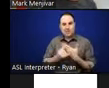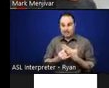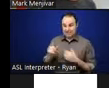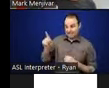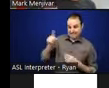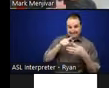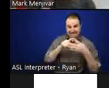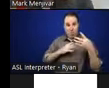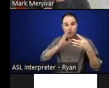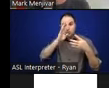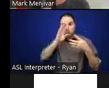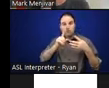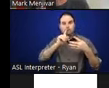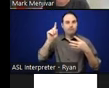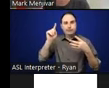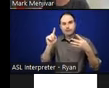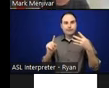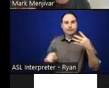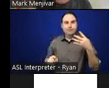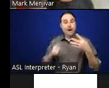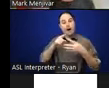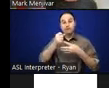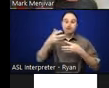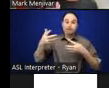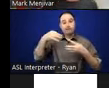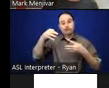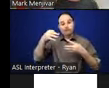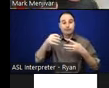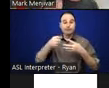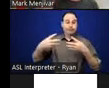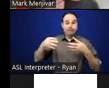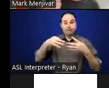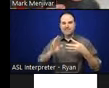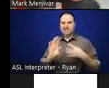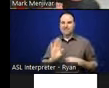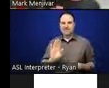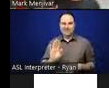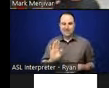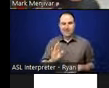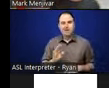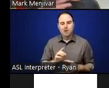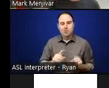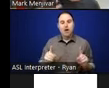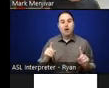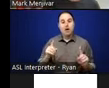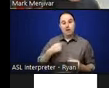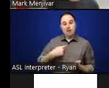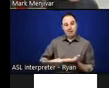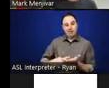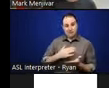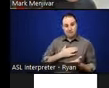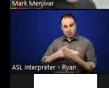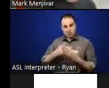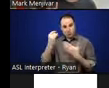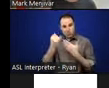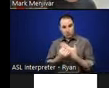questions directly, like question number one, and then an answer. But I think what you'll see is that as I talk about some of these projects, and we share some of these projects